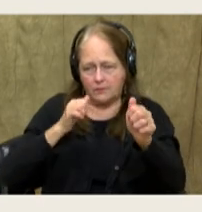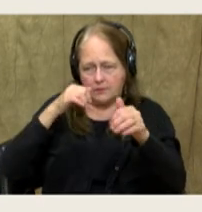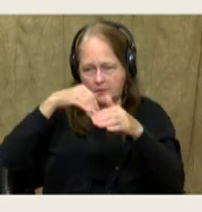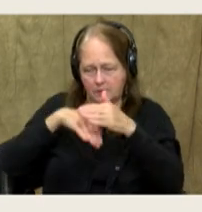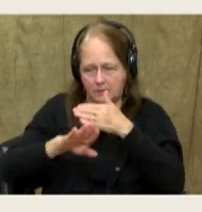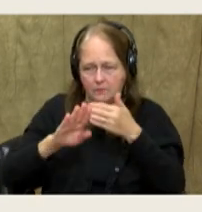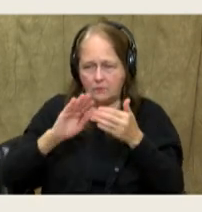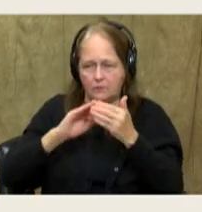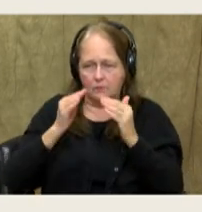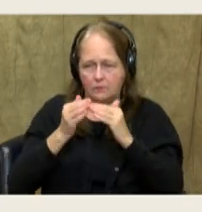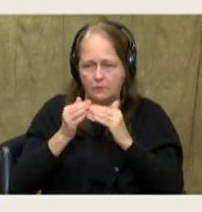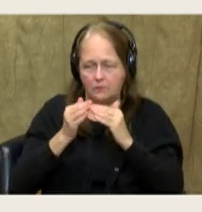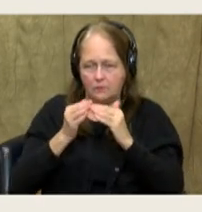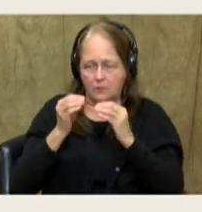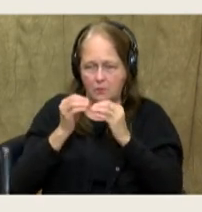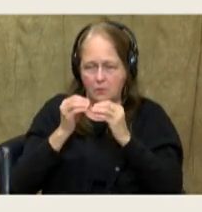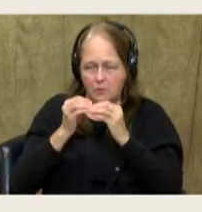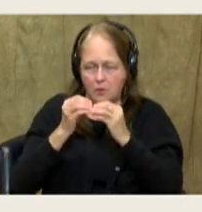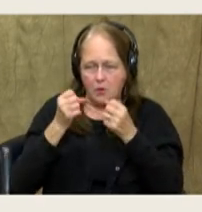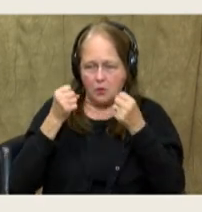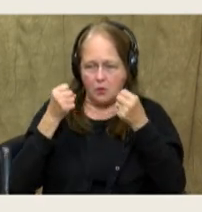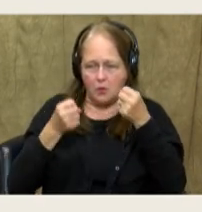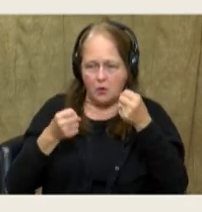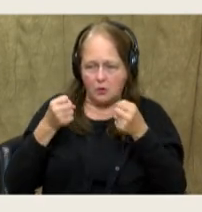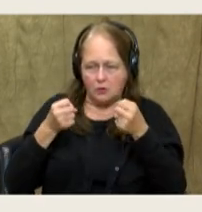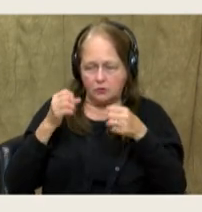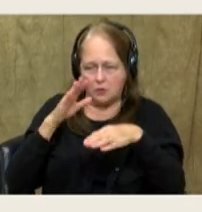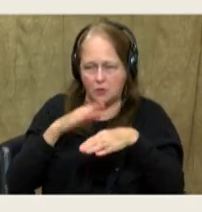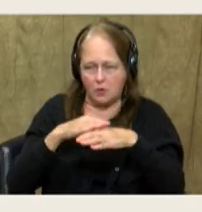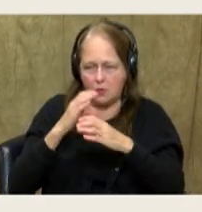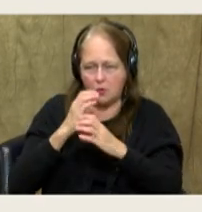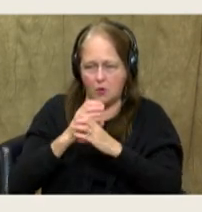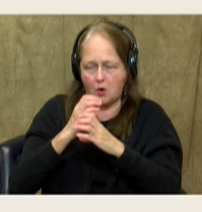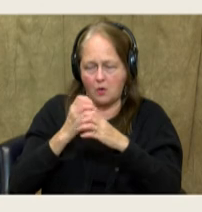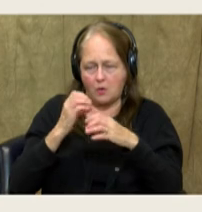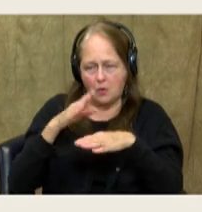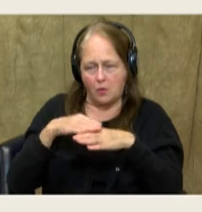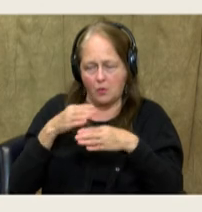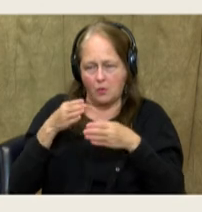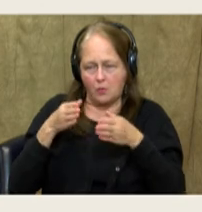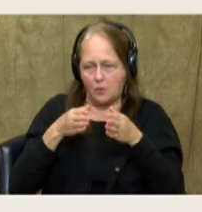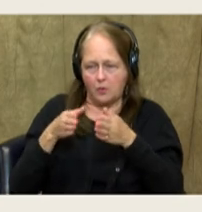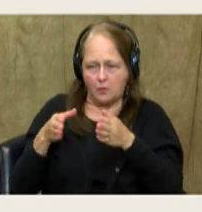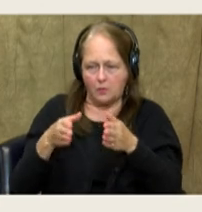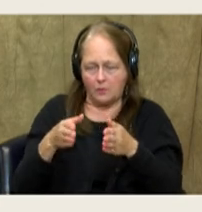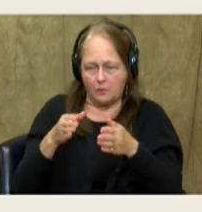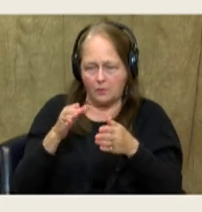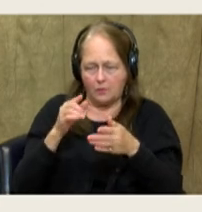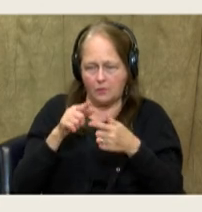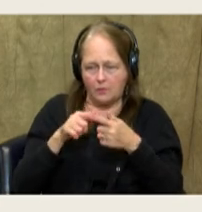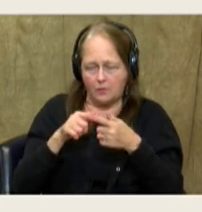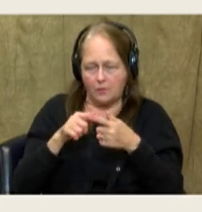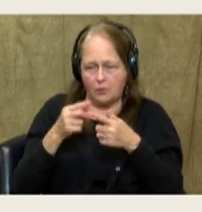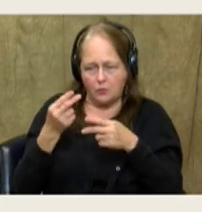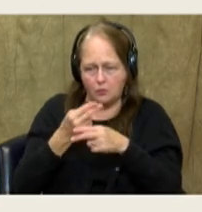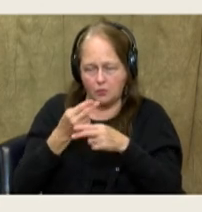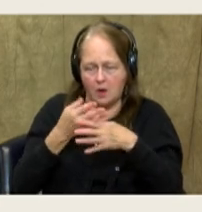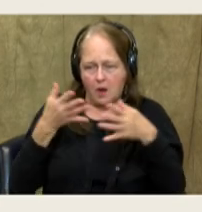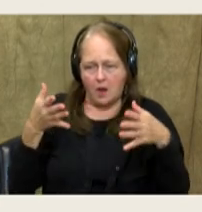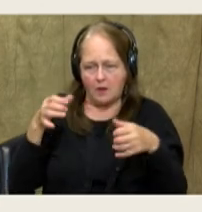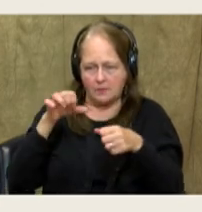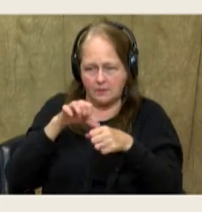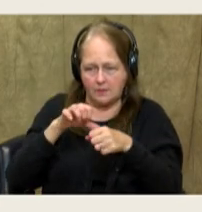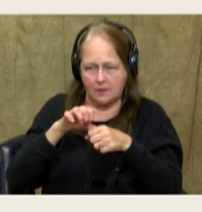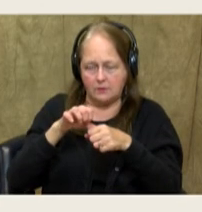cities. That's contributing to more cars on the road, more pollution in the air, and it's leading to more fuel use and pollution.